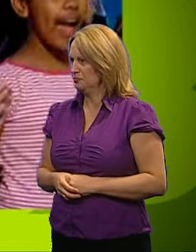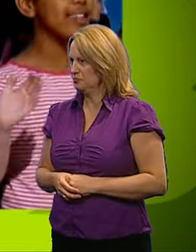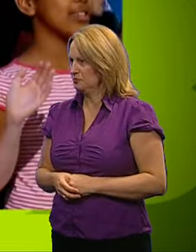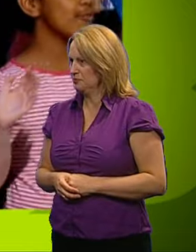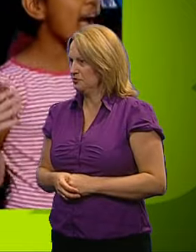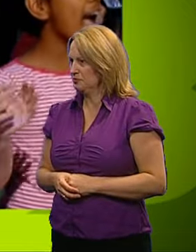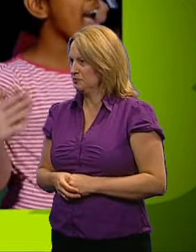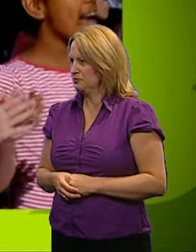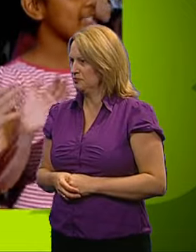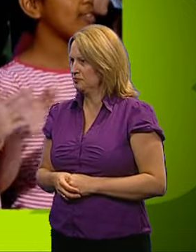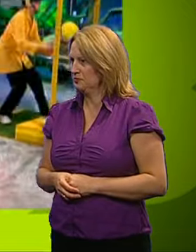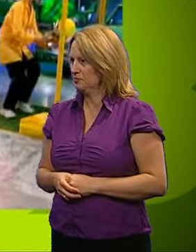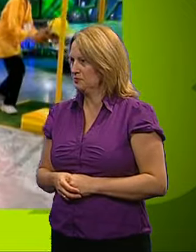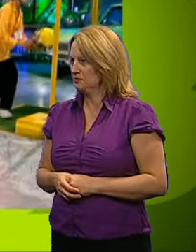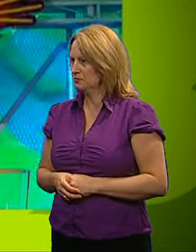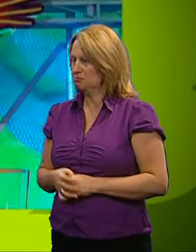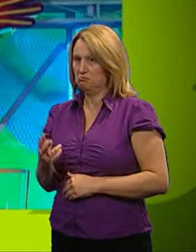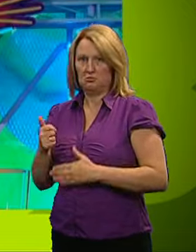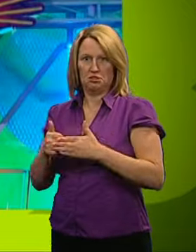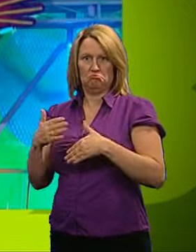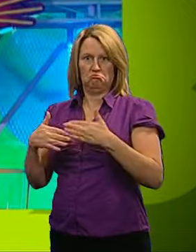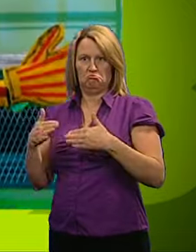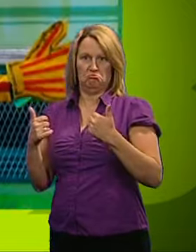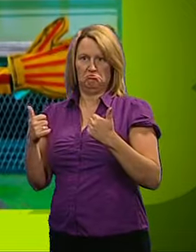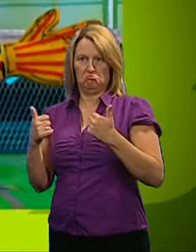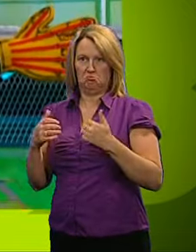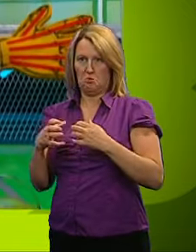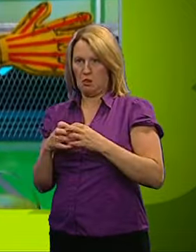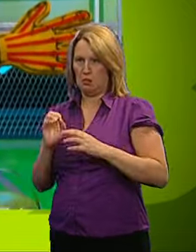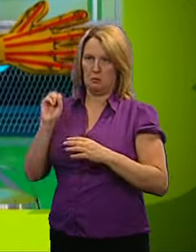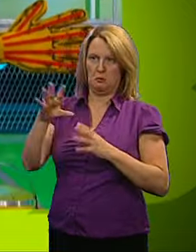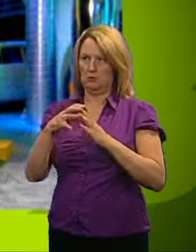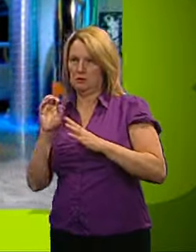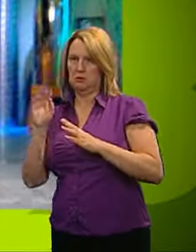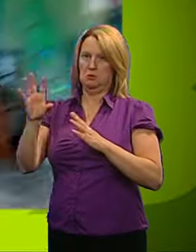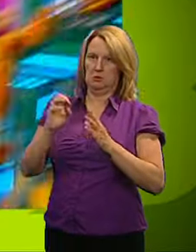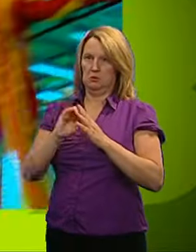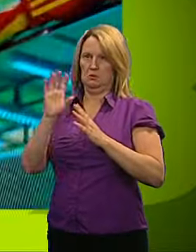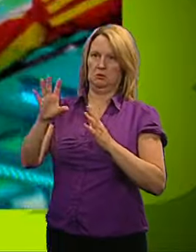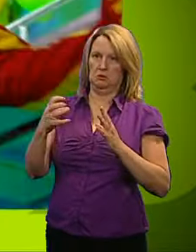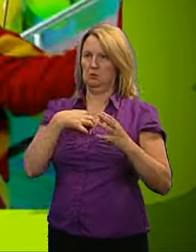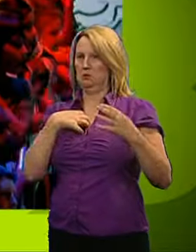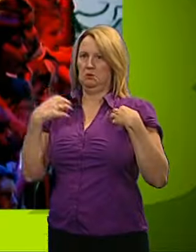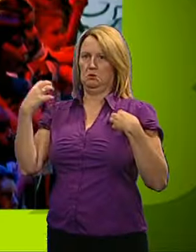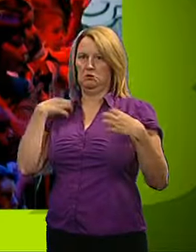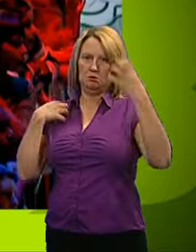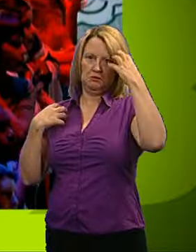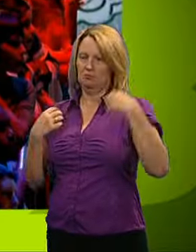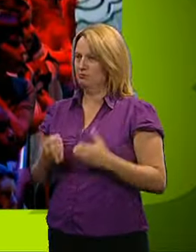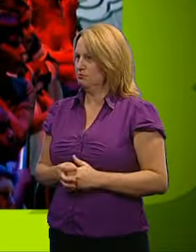So, away we go, and both teams off to a good start, already sticking balls to those idiot lab rats.